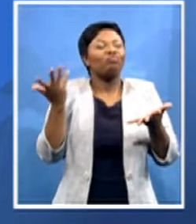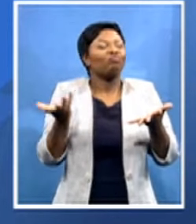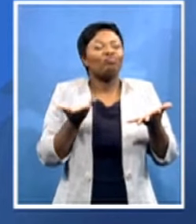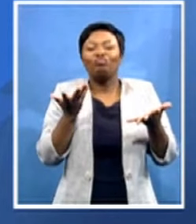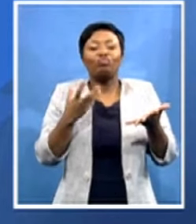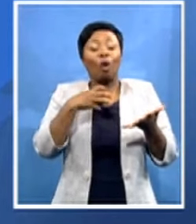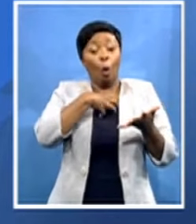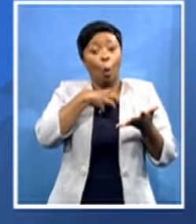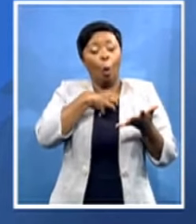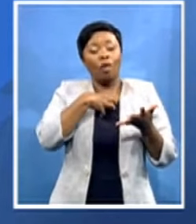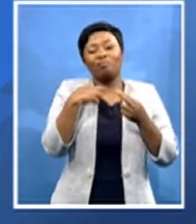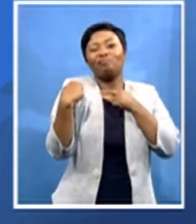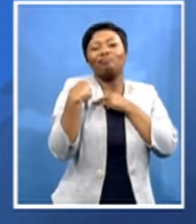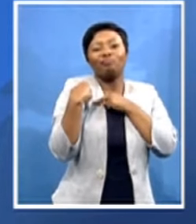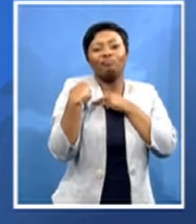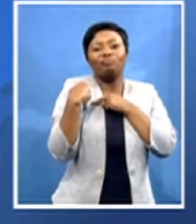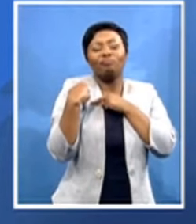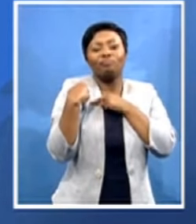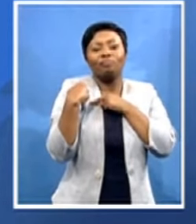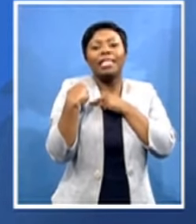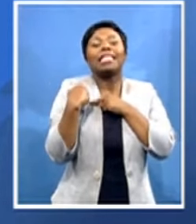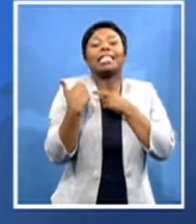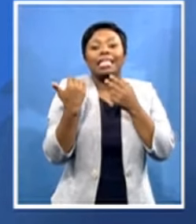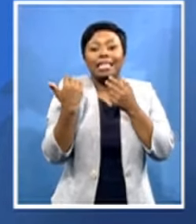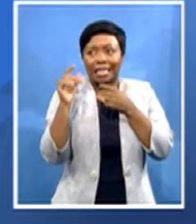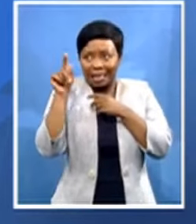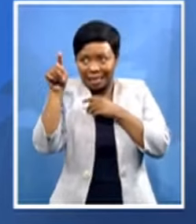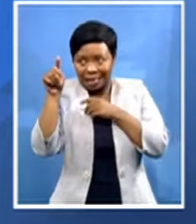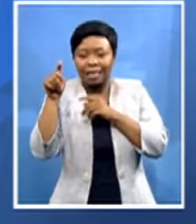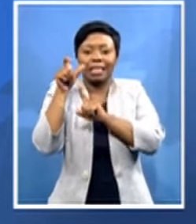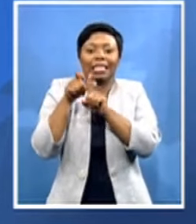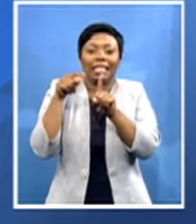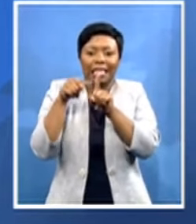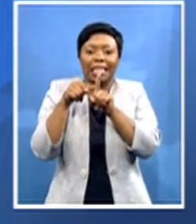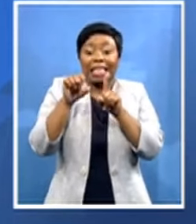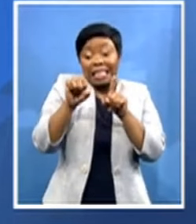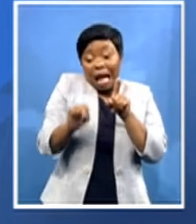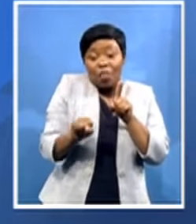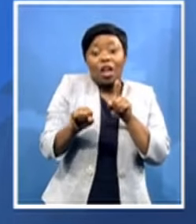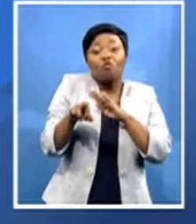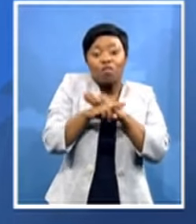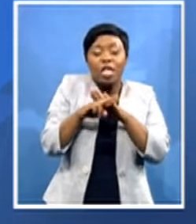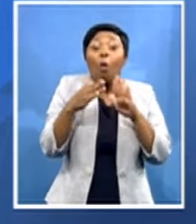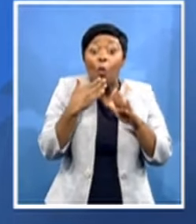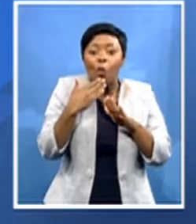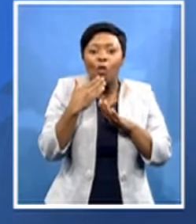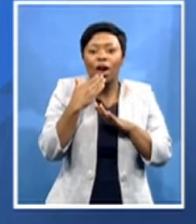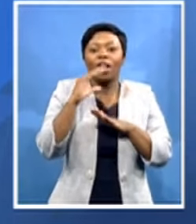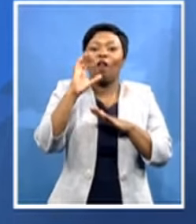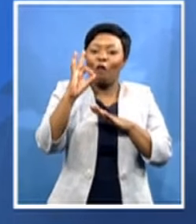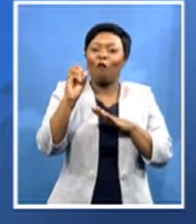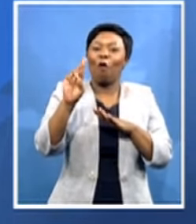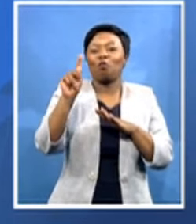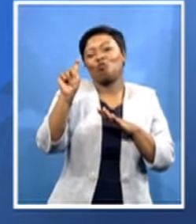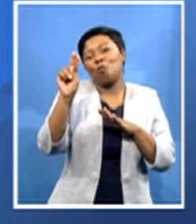candidate of this southern african region who is chief fortune zephania charumbira um i know there are some